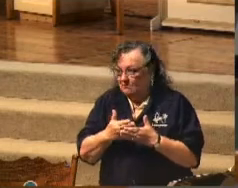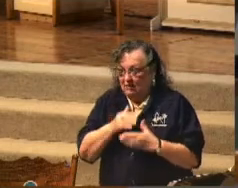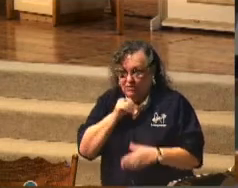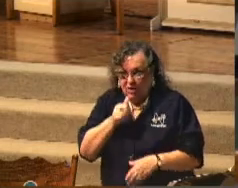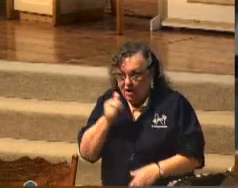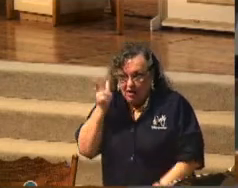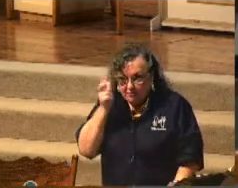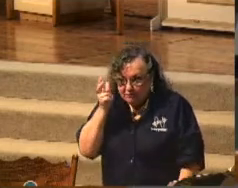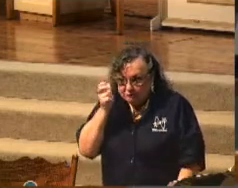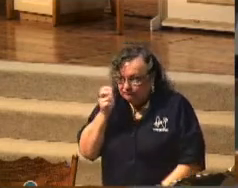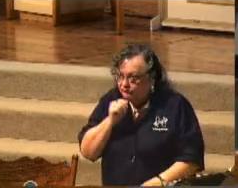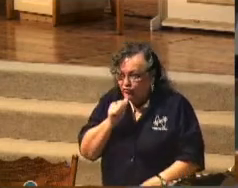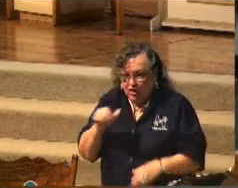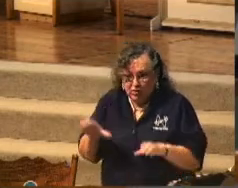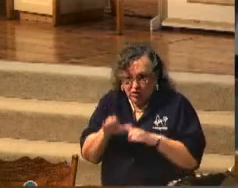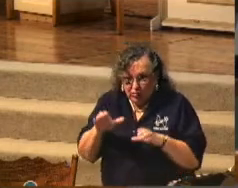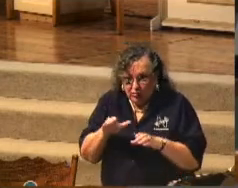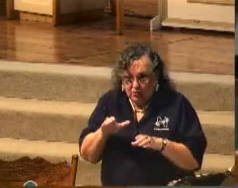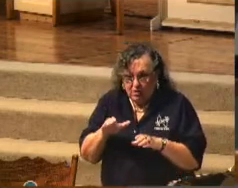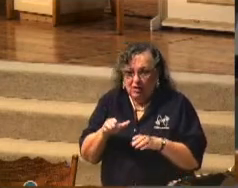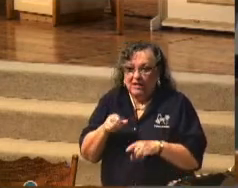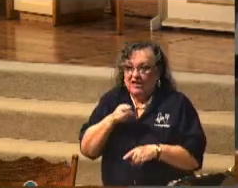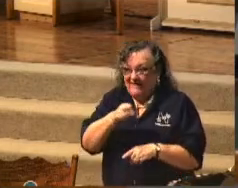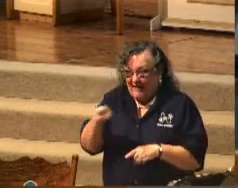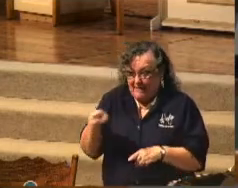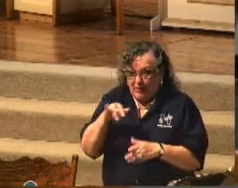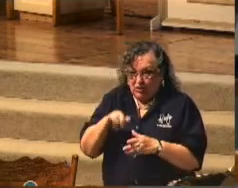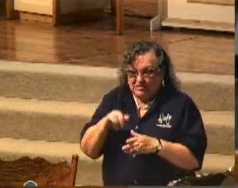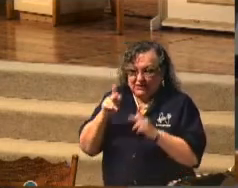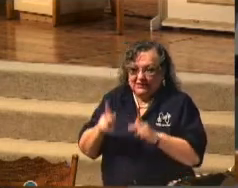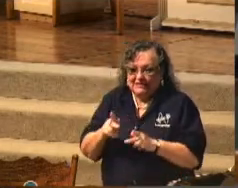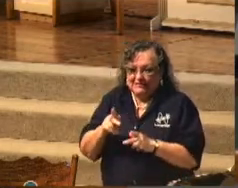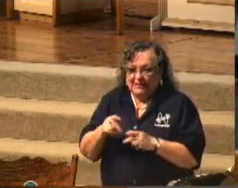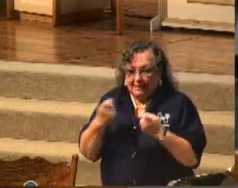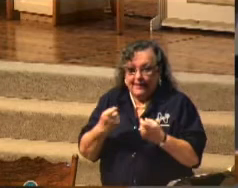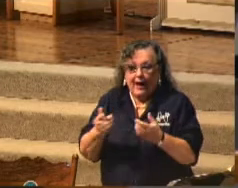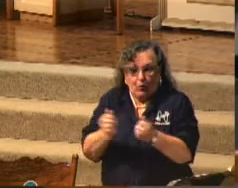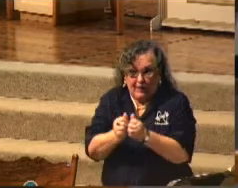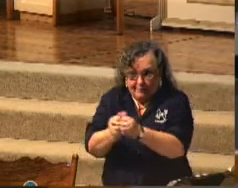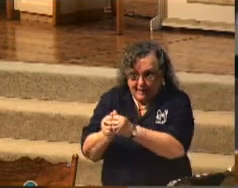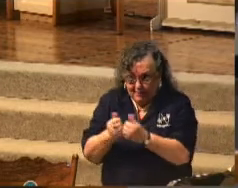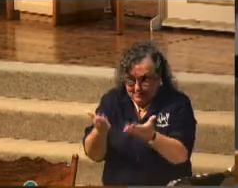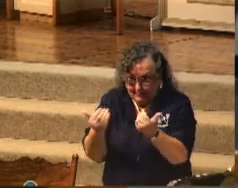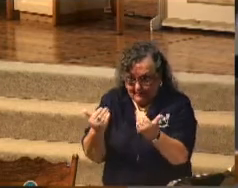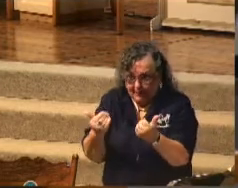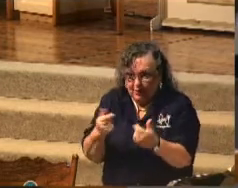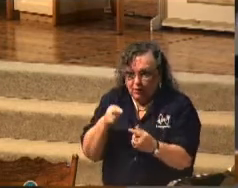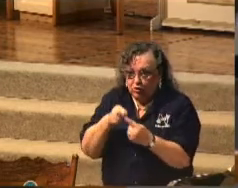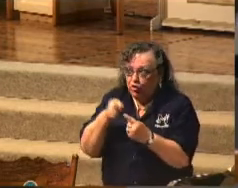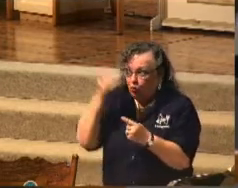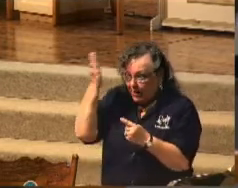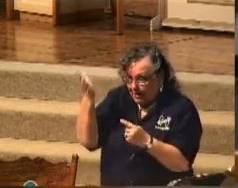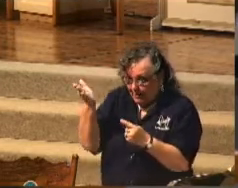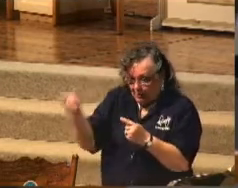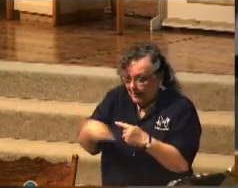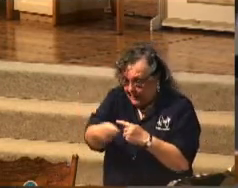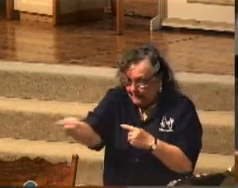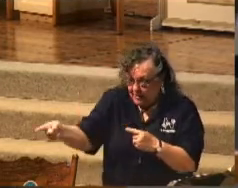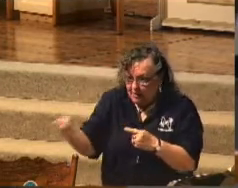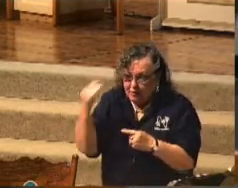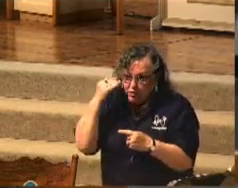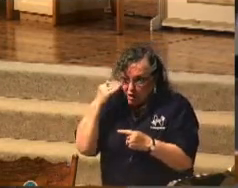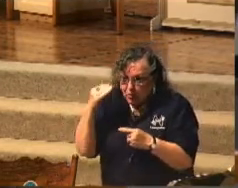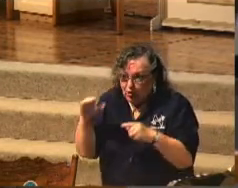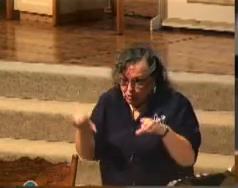to him it is sin. Will you read the verse aloud with me together, please? Therefore, to him that knoweth to do good,